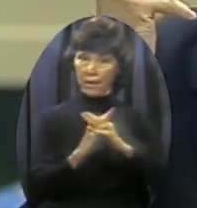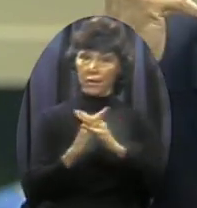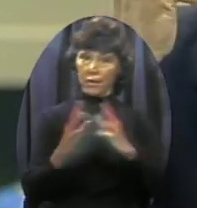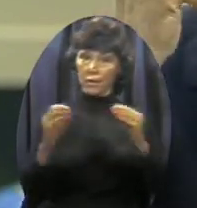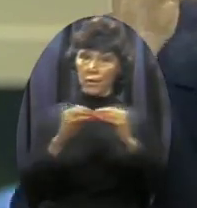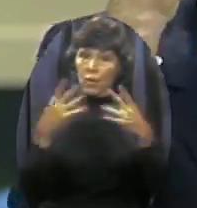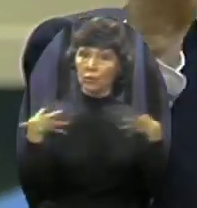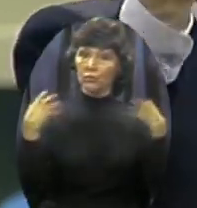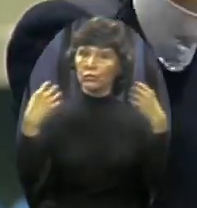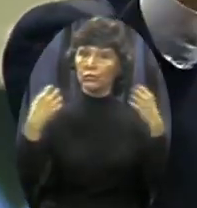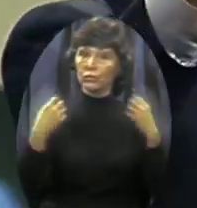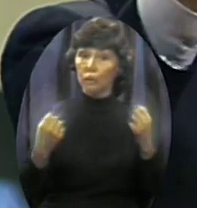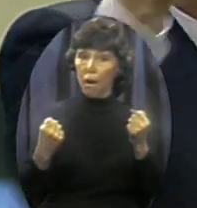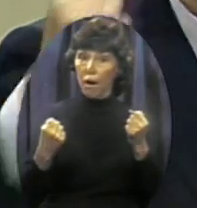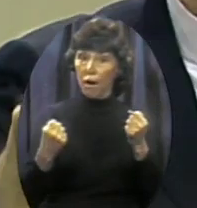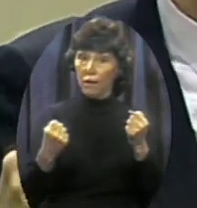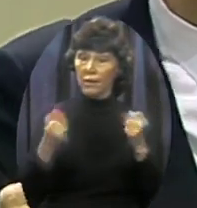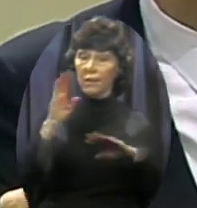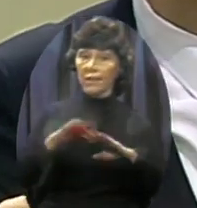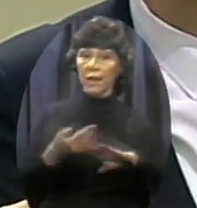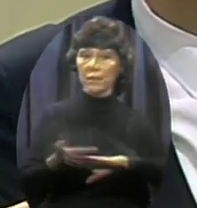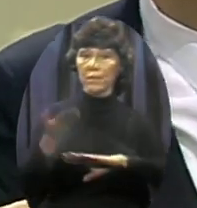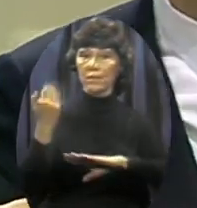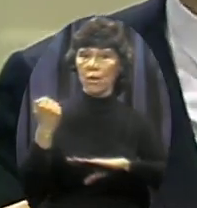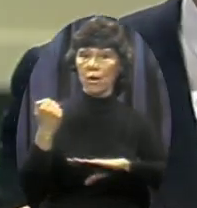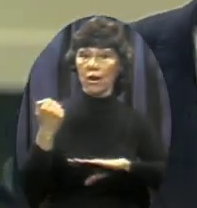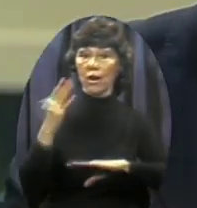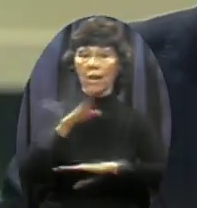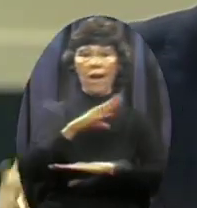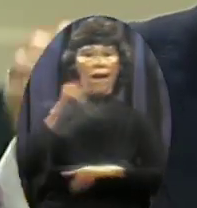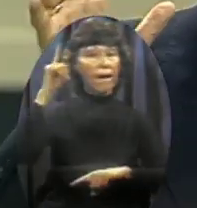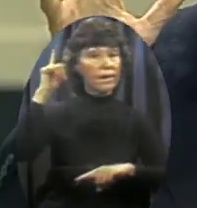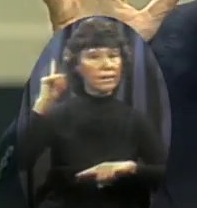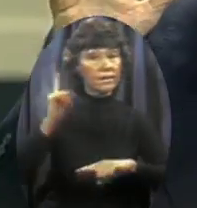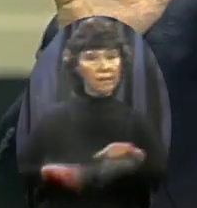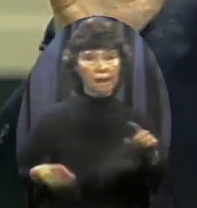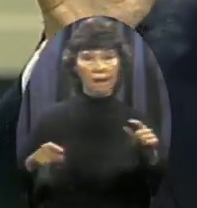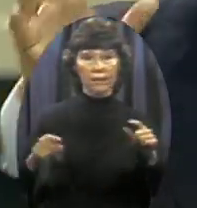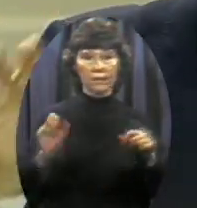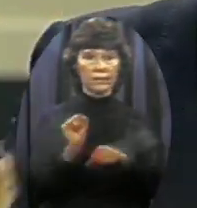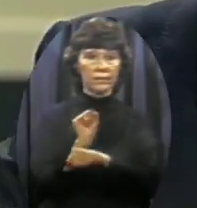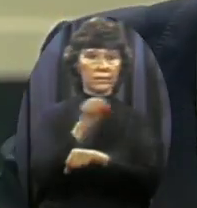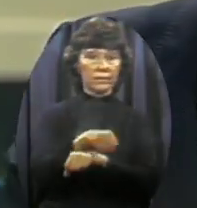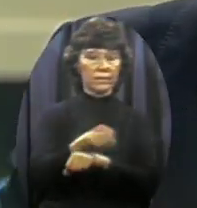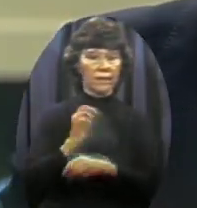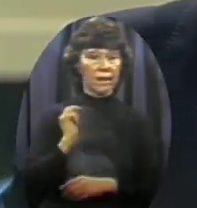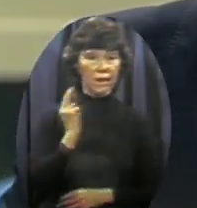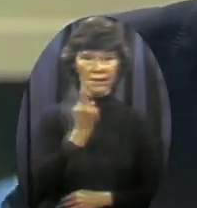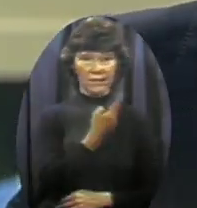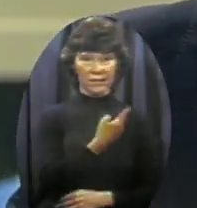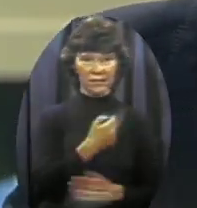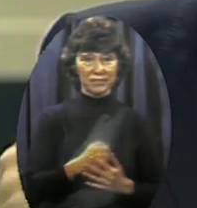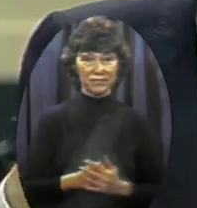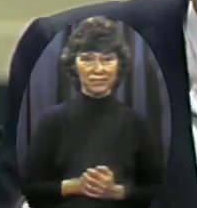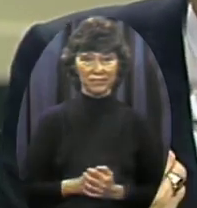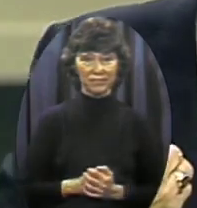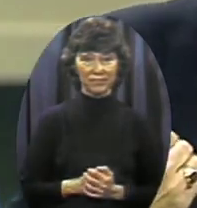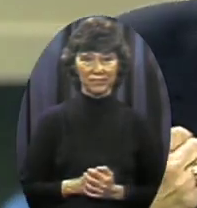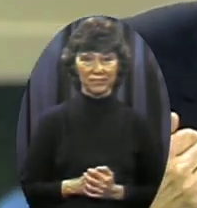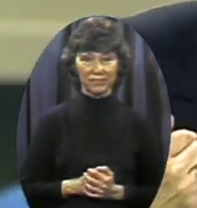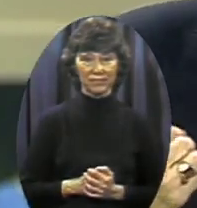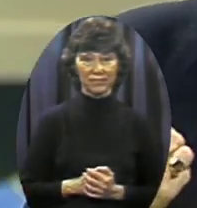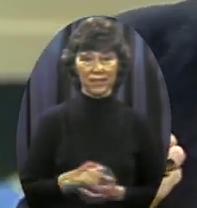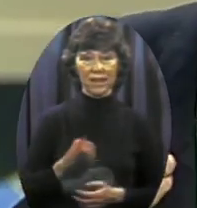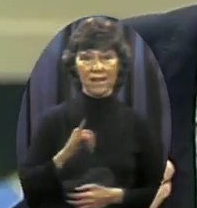we will not be pluckable from the tree of world conquest Where he has his eyes set It's my